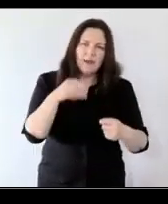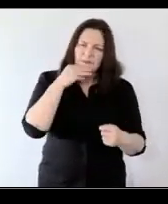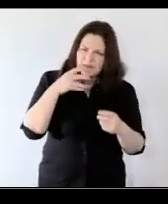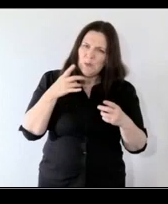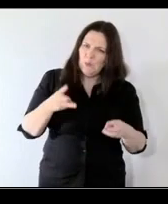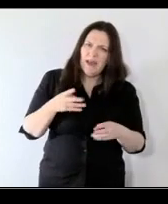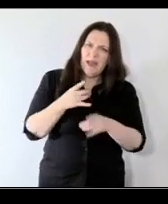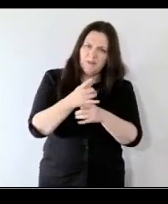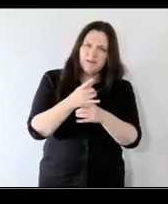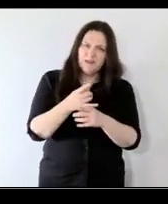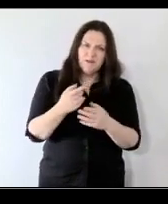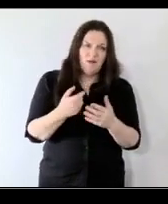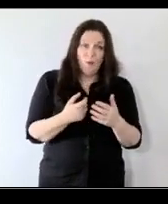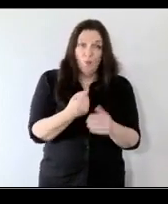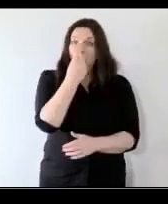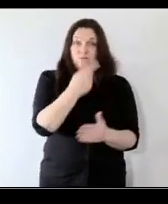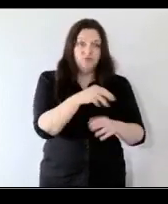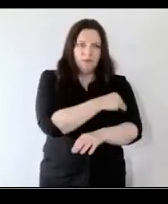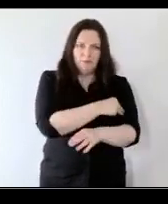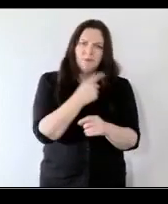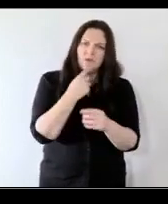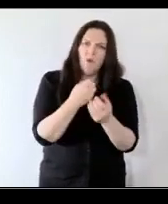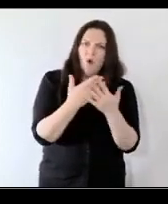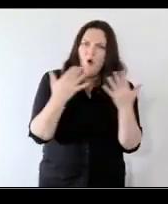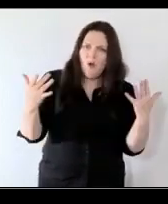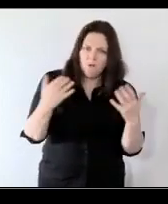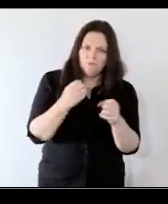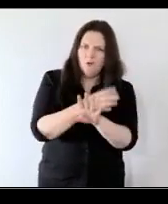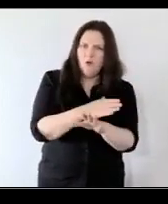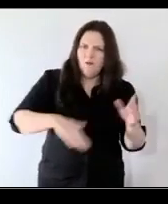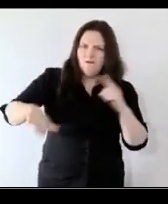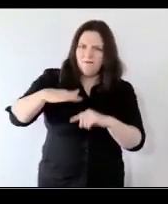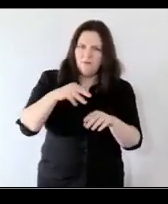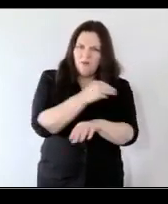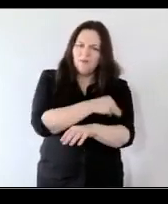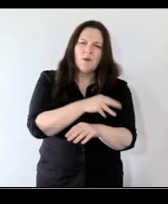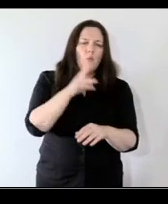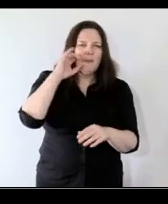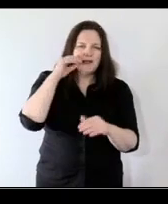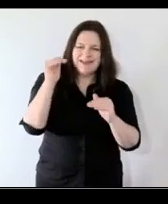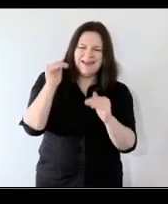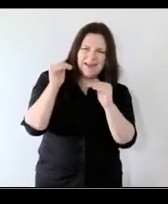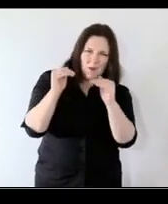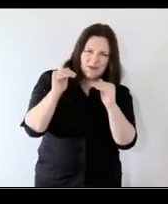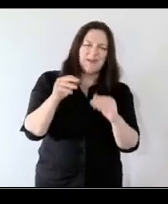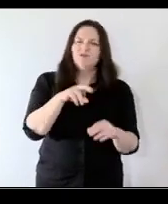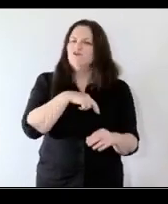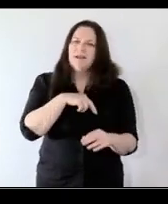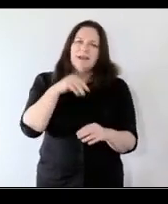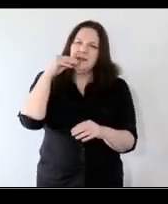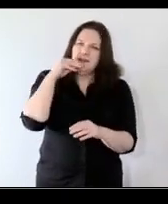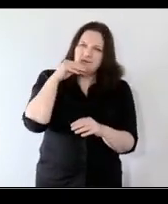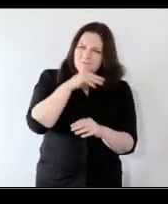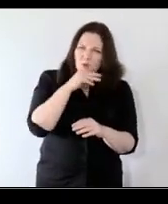problems that we face not just one of them but but but all of them because tackling inequality um improves the